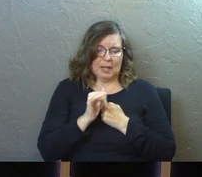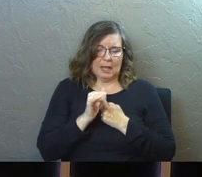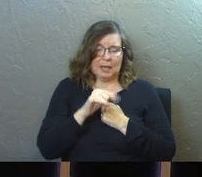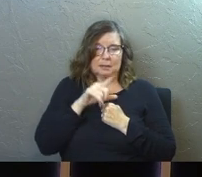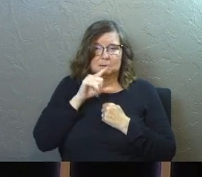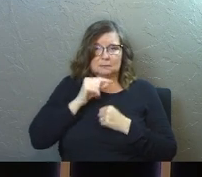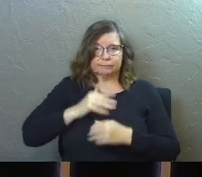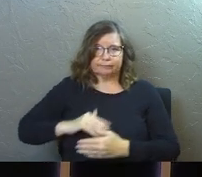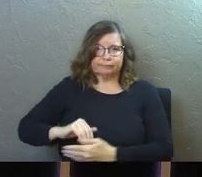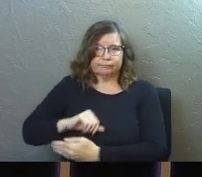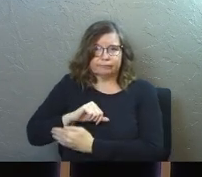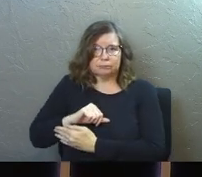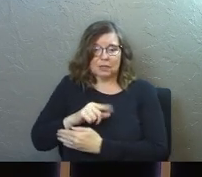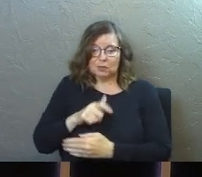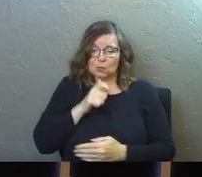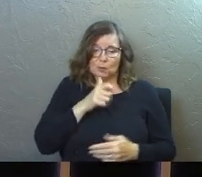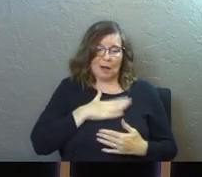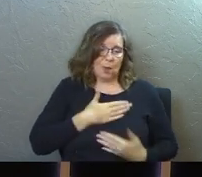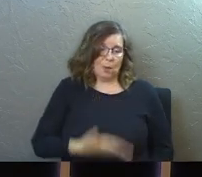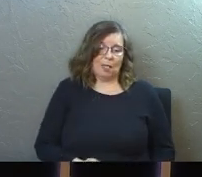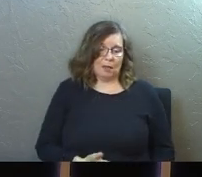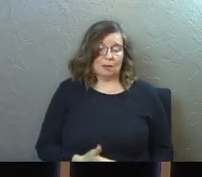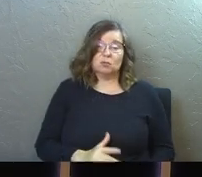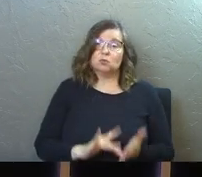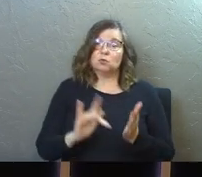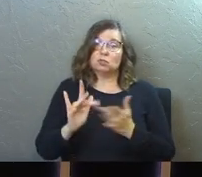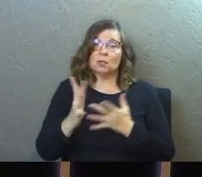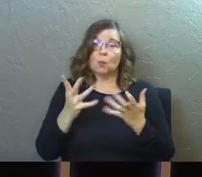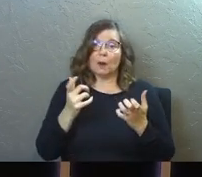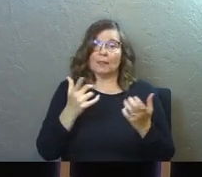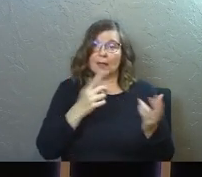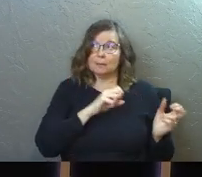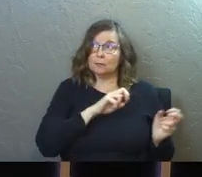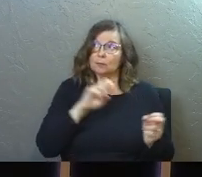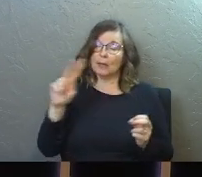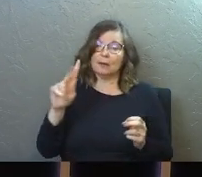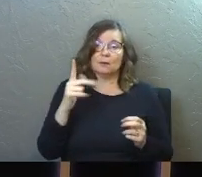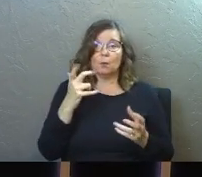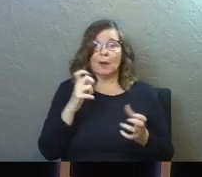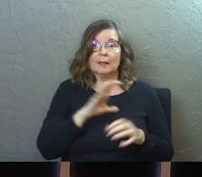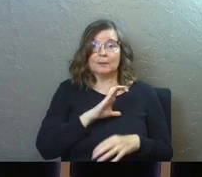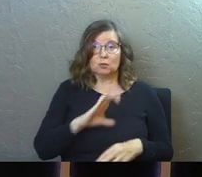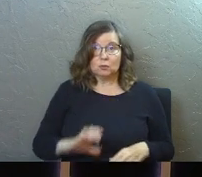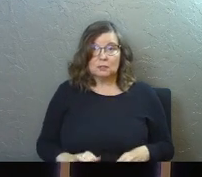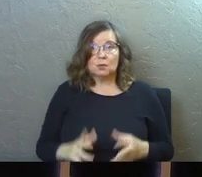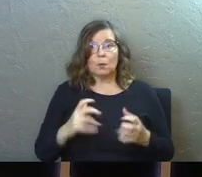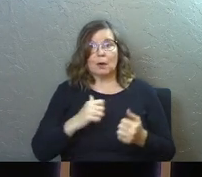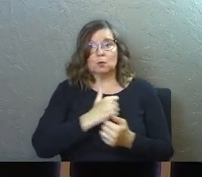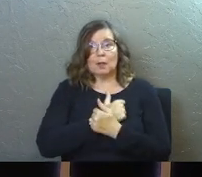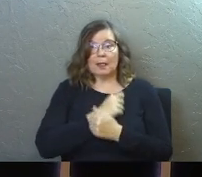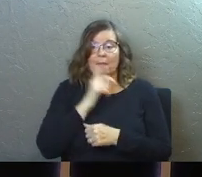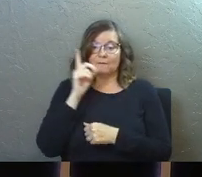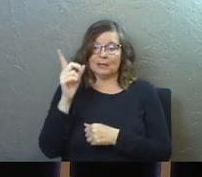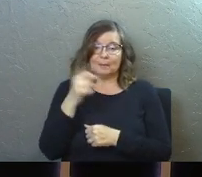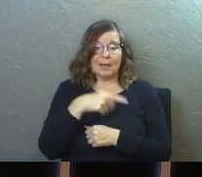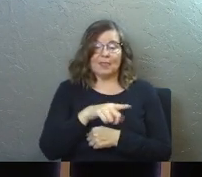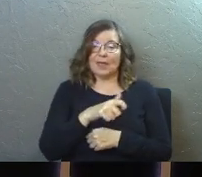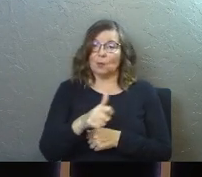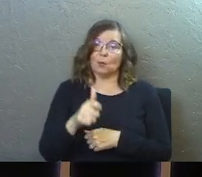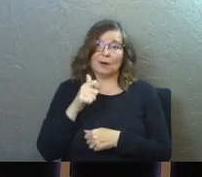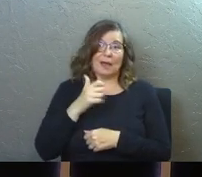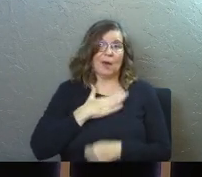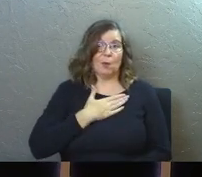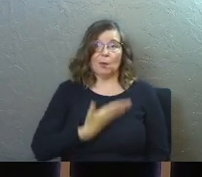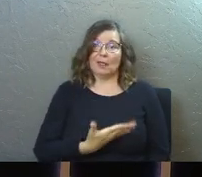brood under her wings and you were not willing. Jesus wanted them to repent. He wanted them to be Christians. He wanted them to love him and they were